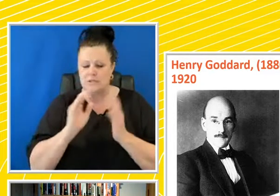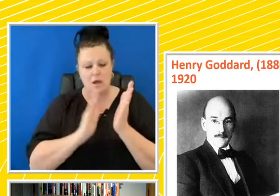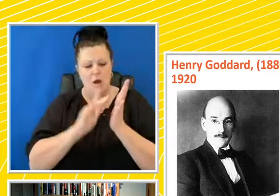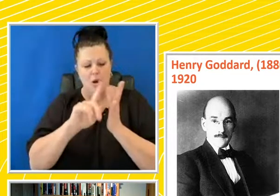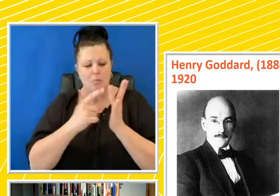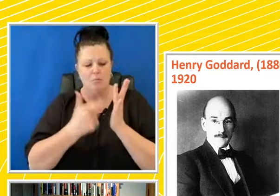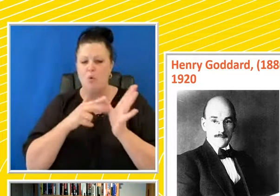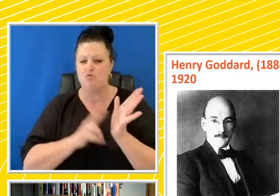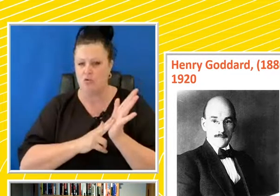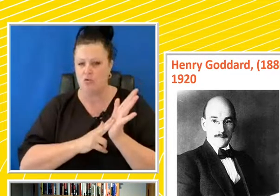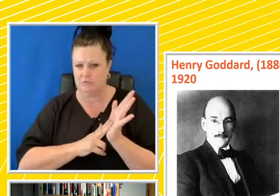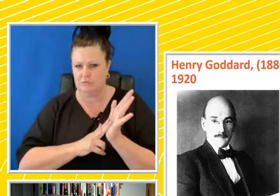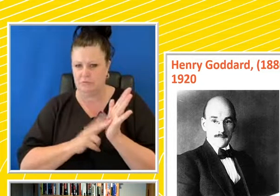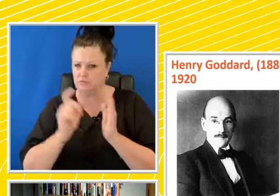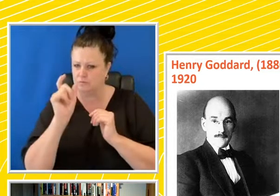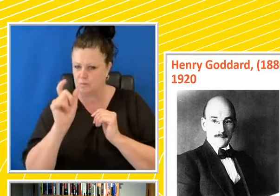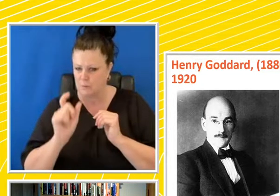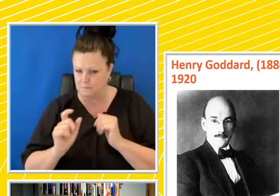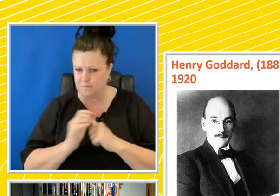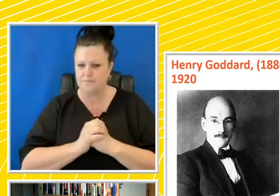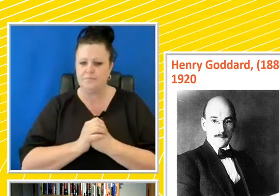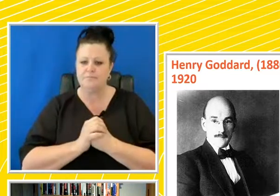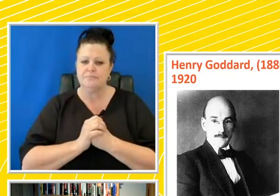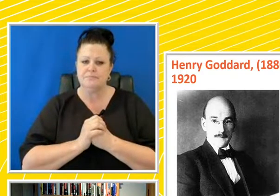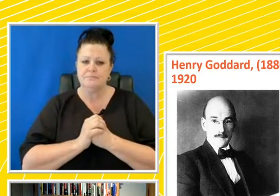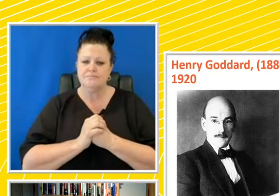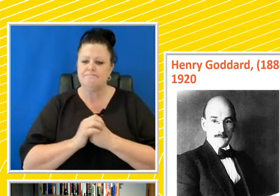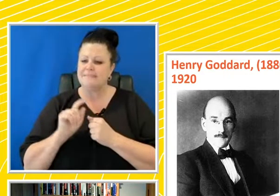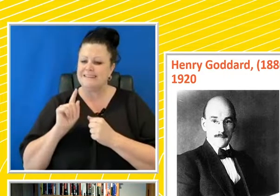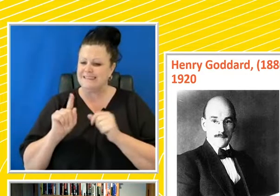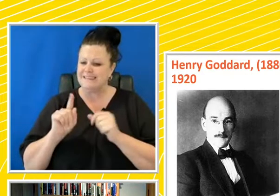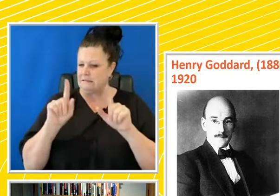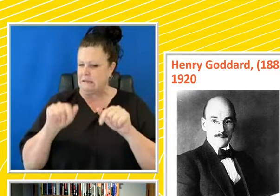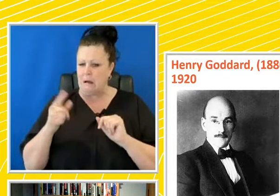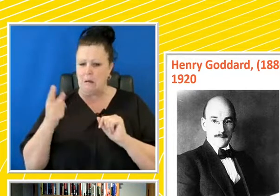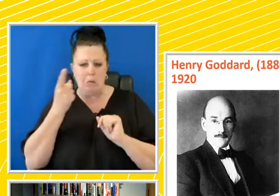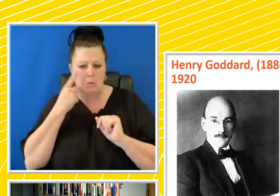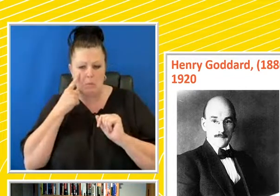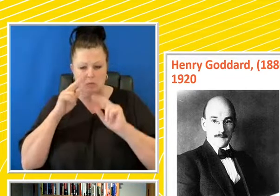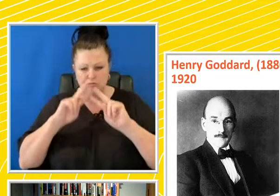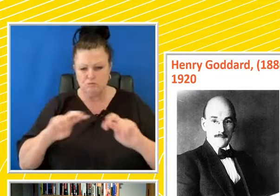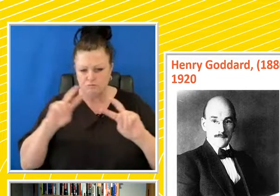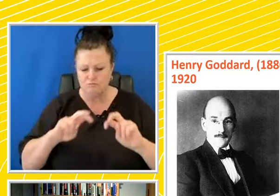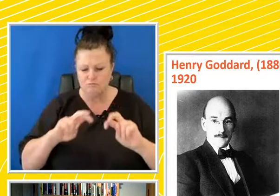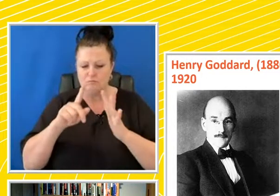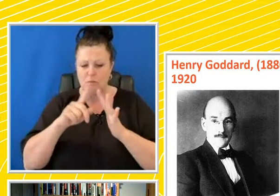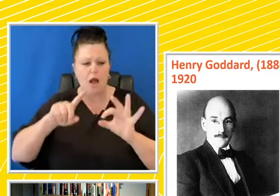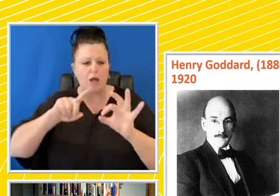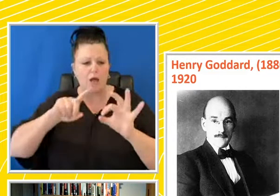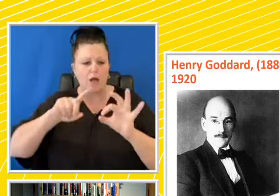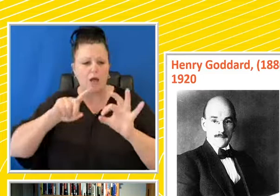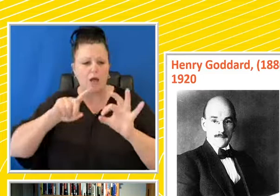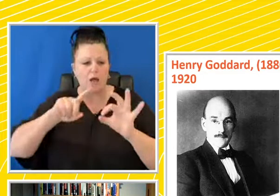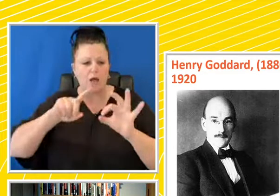coined by him. And he starts examining with the use of these rudimentary IQ tests